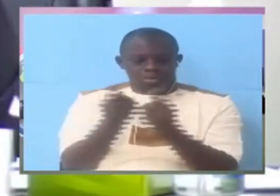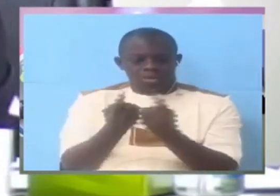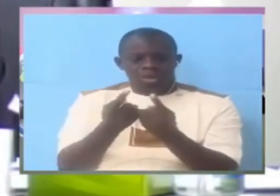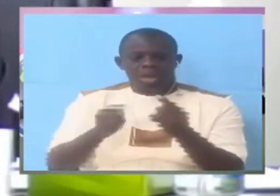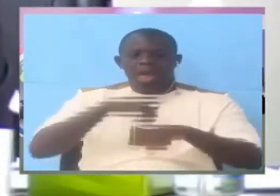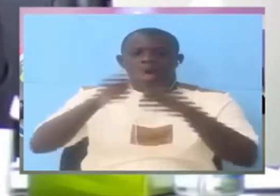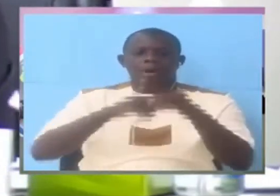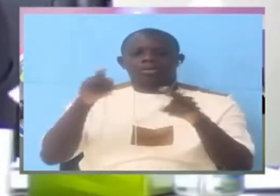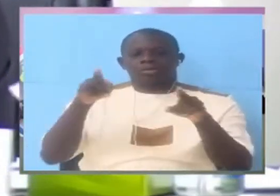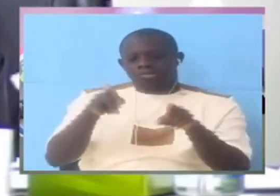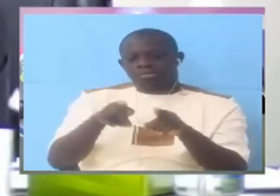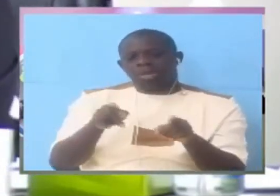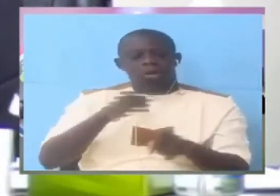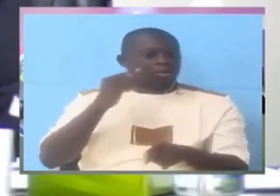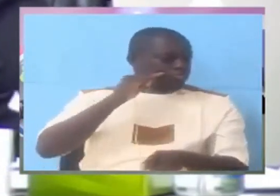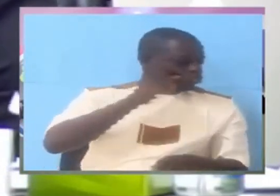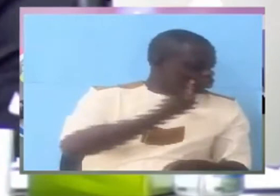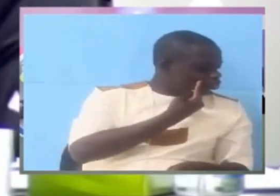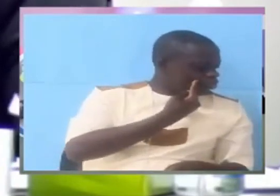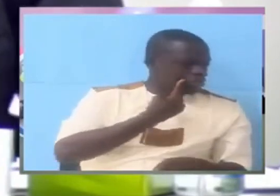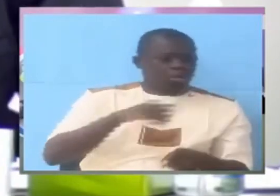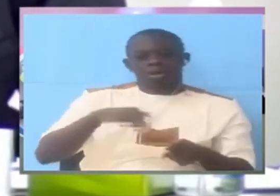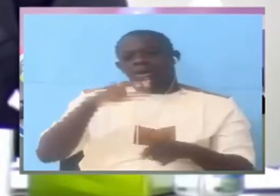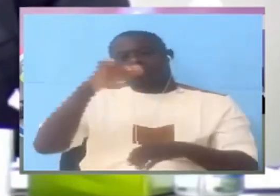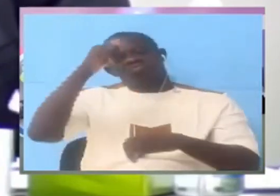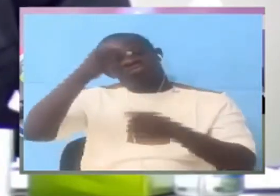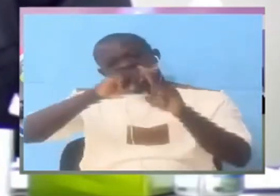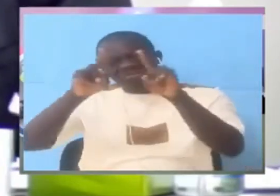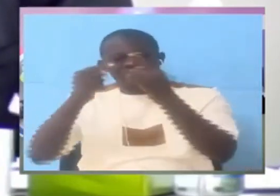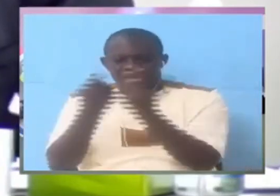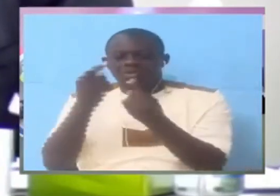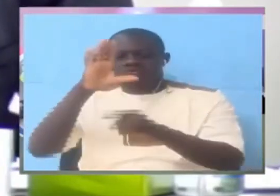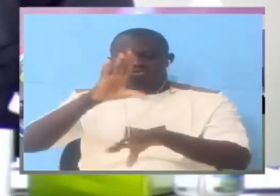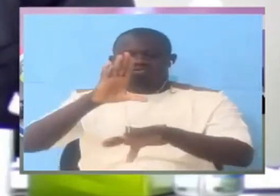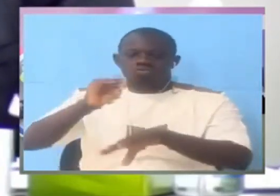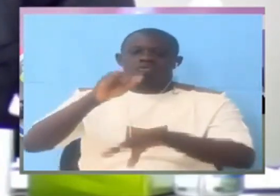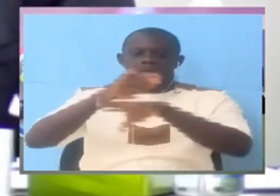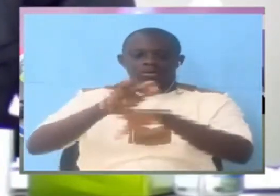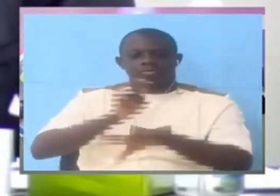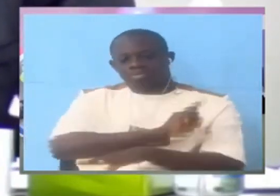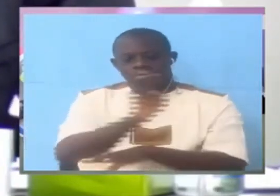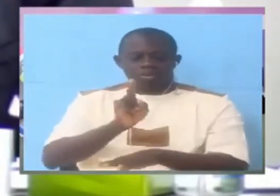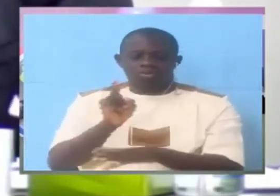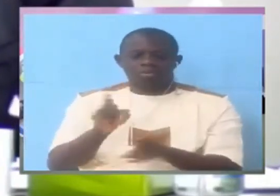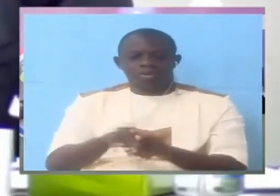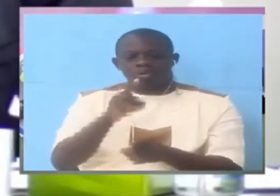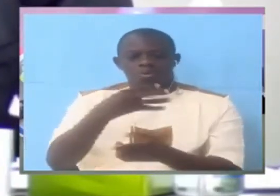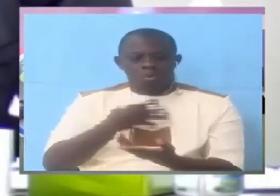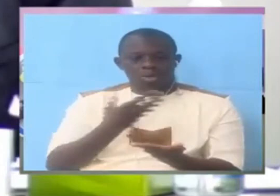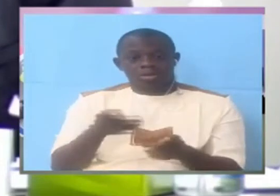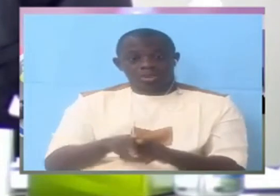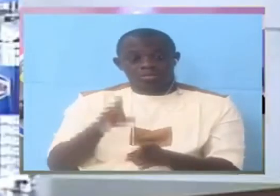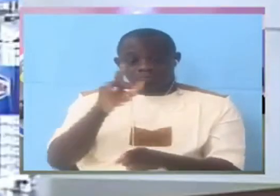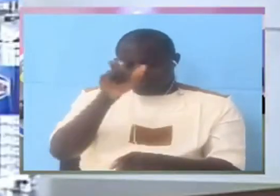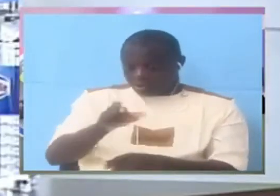Is the same full act they allege you did to them You want reasonable people